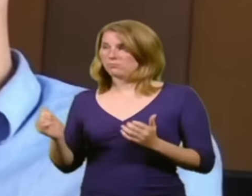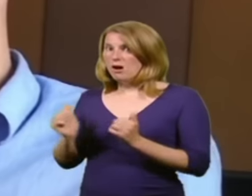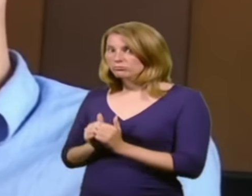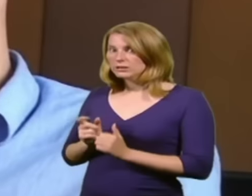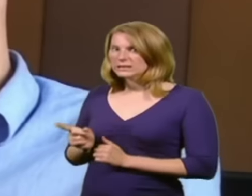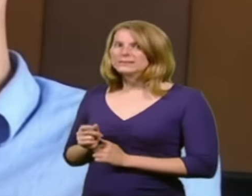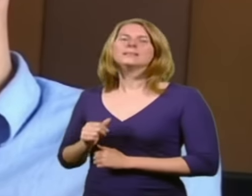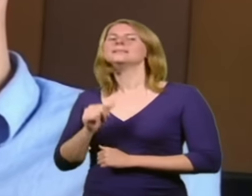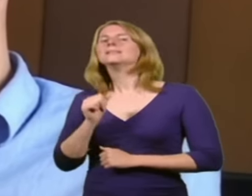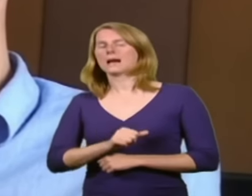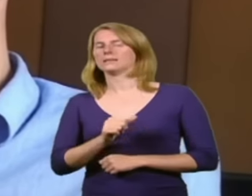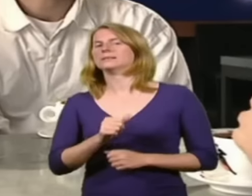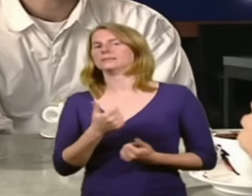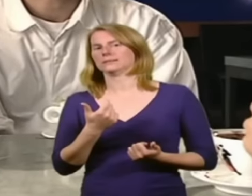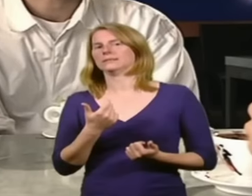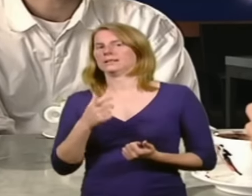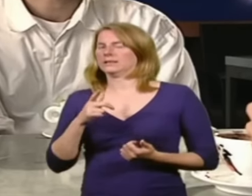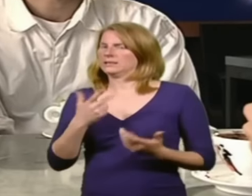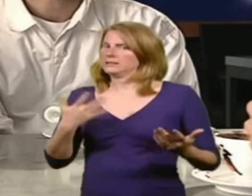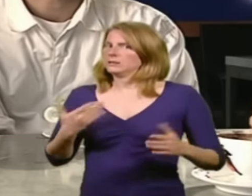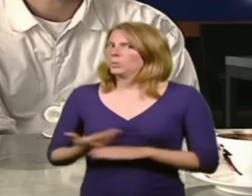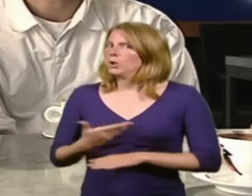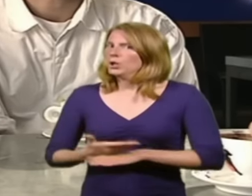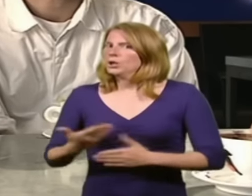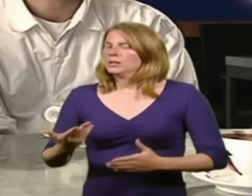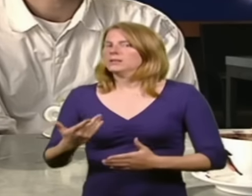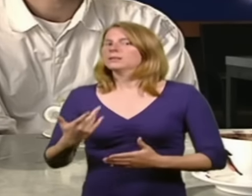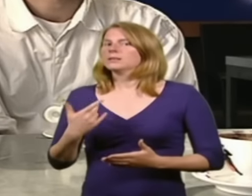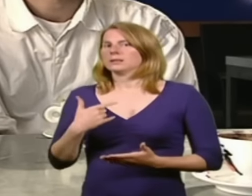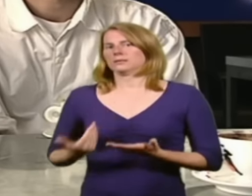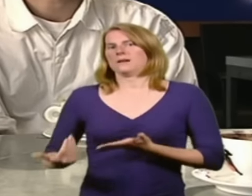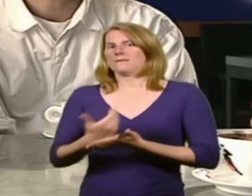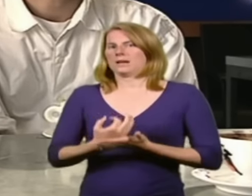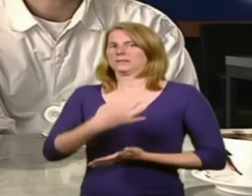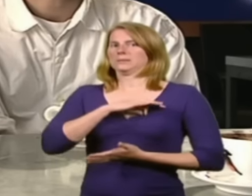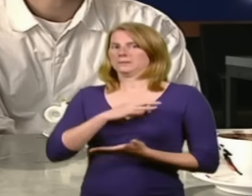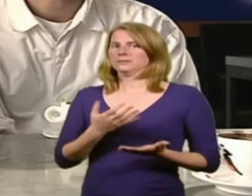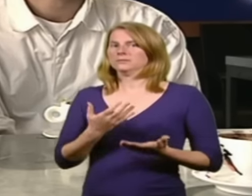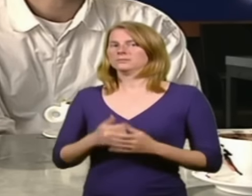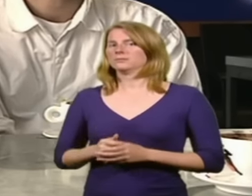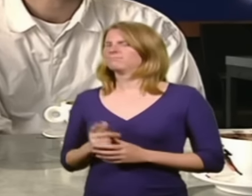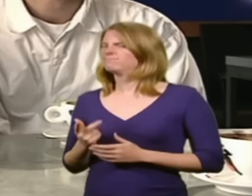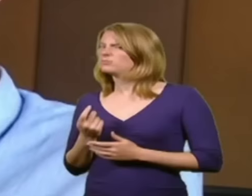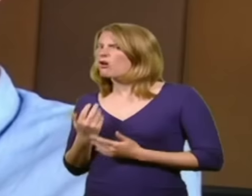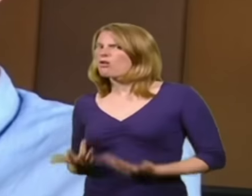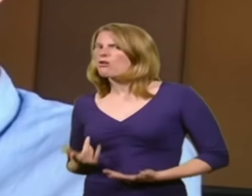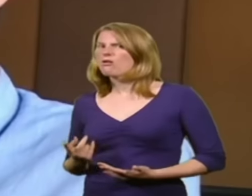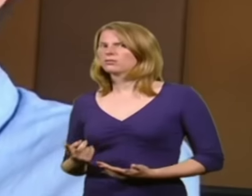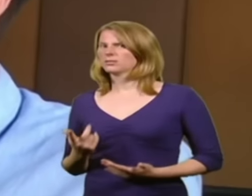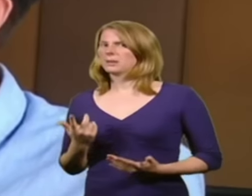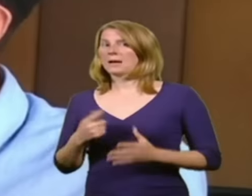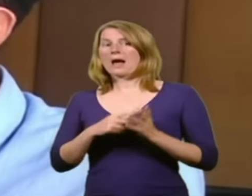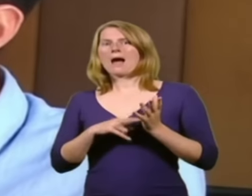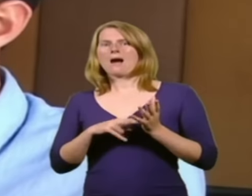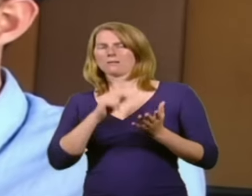a good idea. It needs a bit of work, so, therefore, investment. Not an awful lot, but it needs what we hope Anne can advise us on. Anne